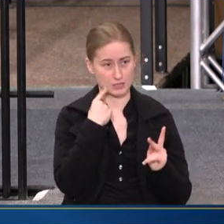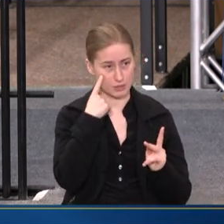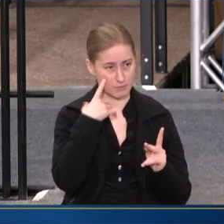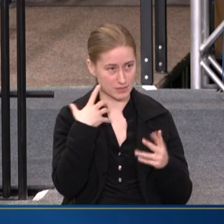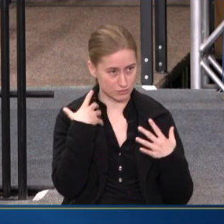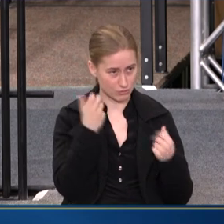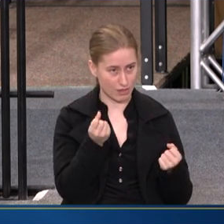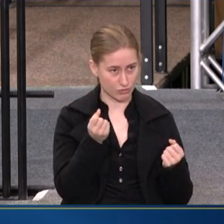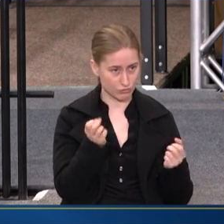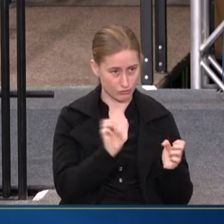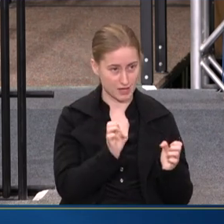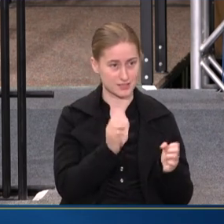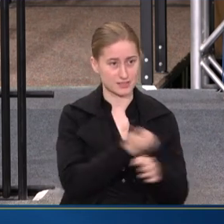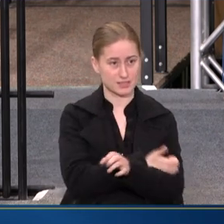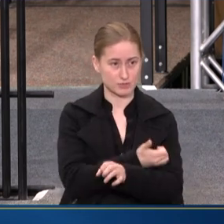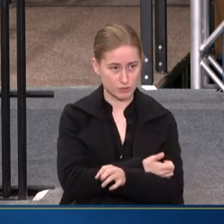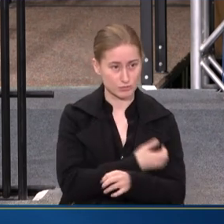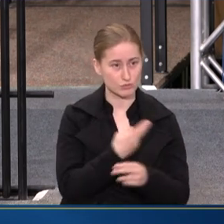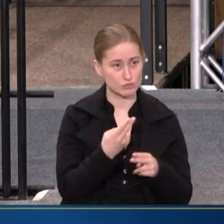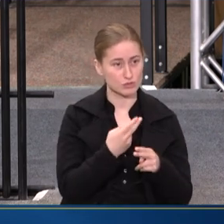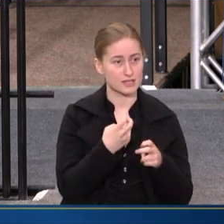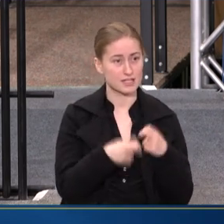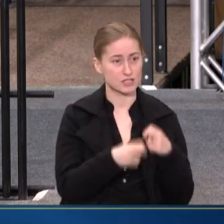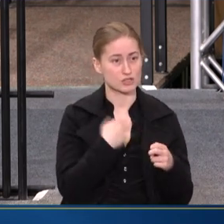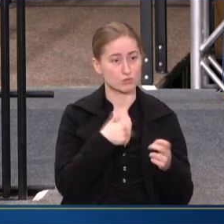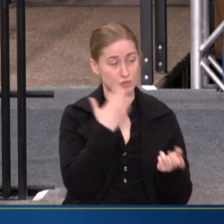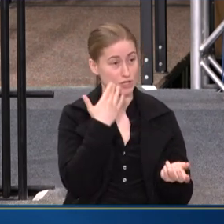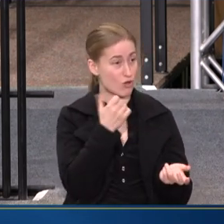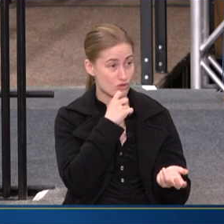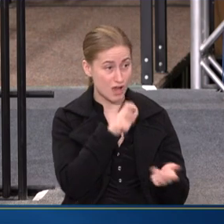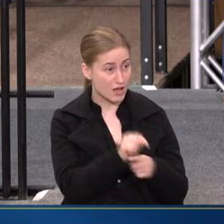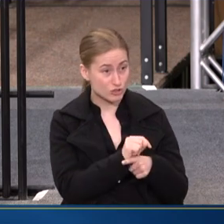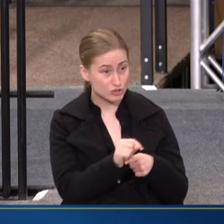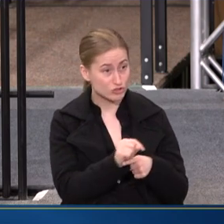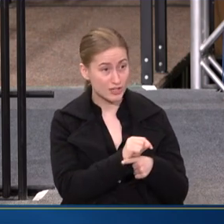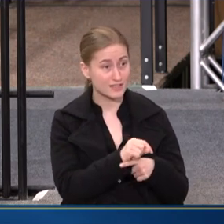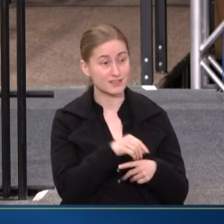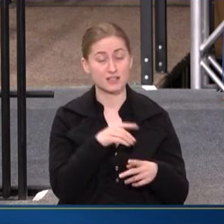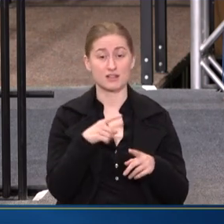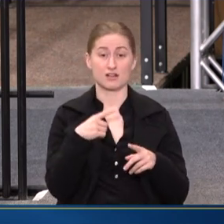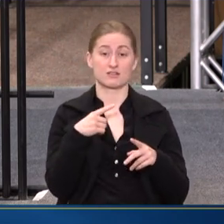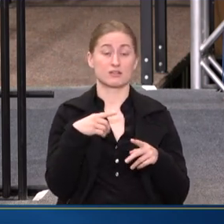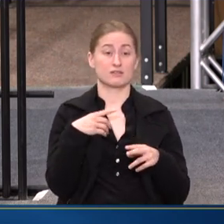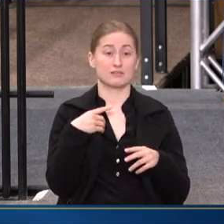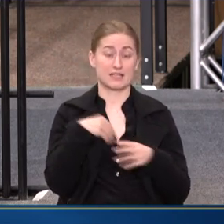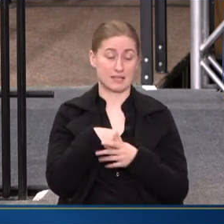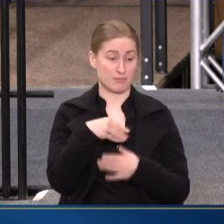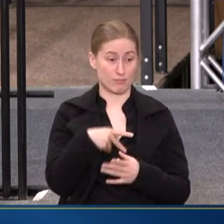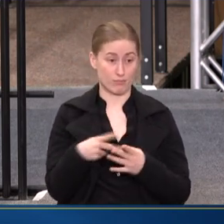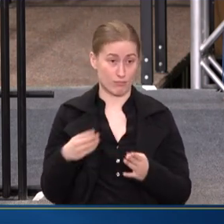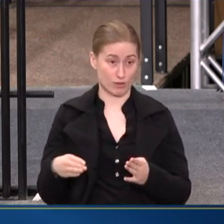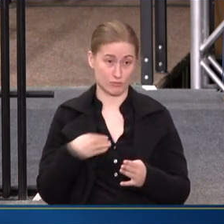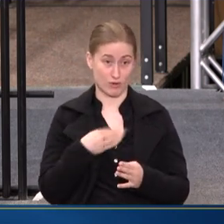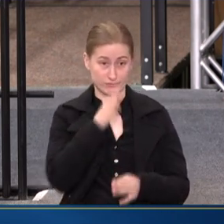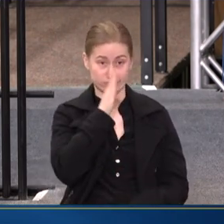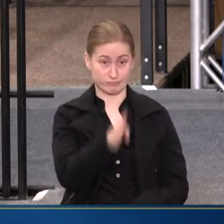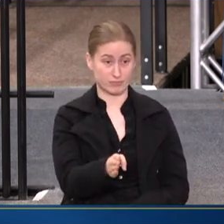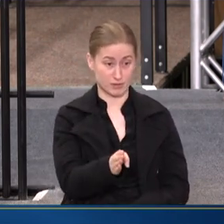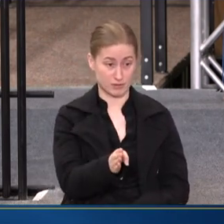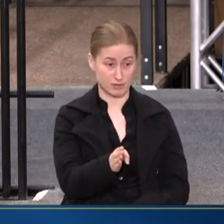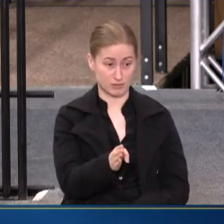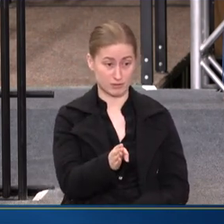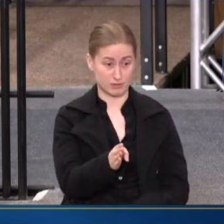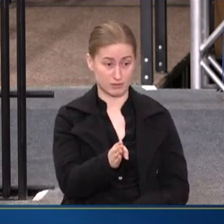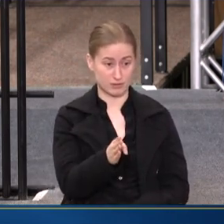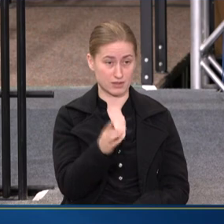mental health and substance abuse issues, and we know that they're not trained. And in Baltimore, I put it very plainly, I said, with the home of